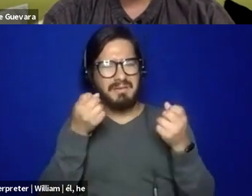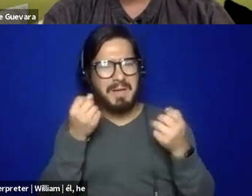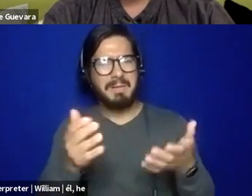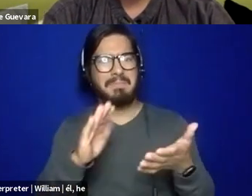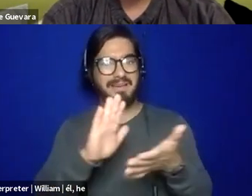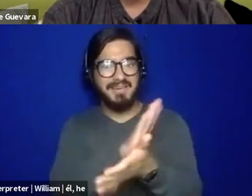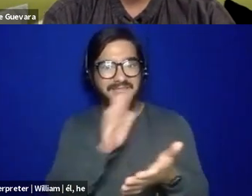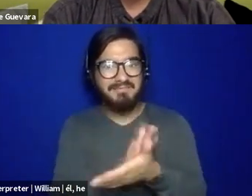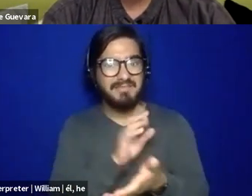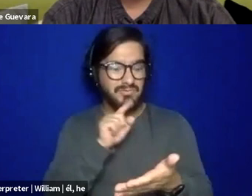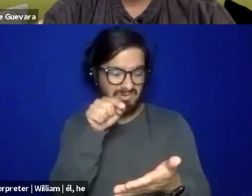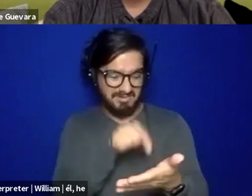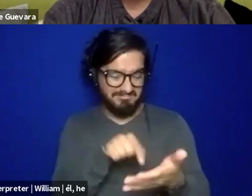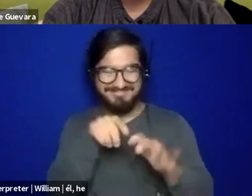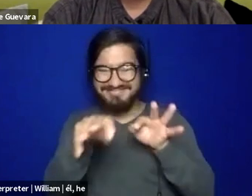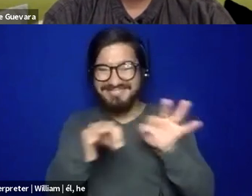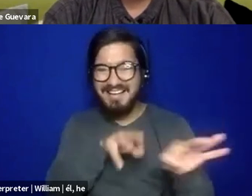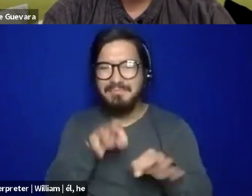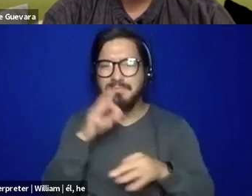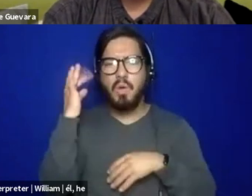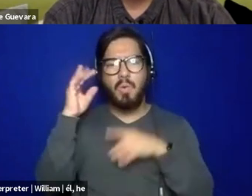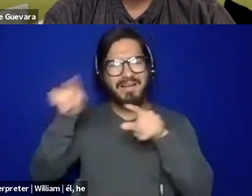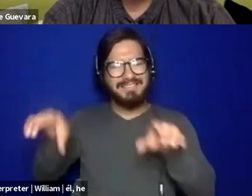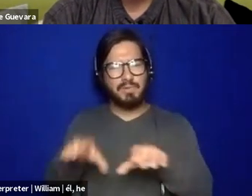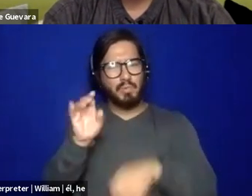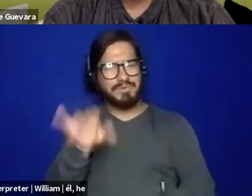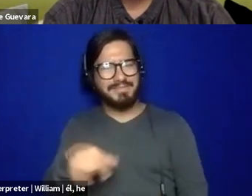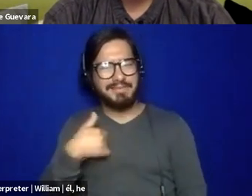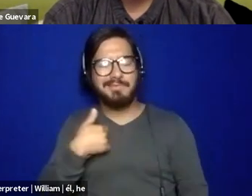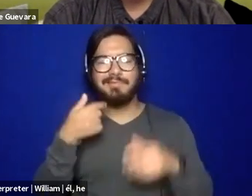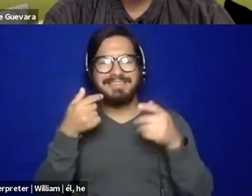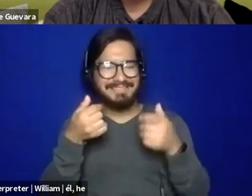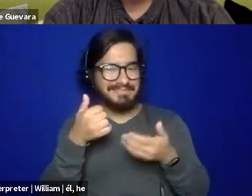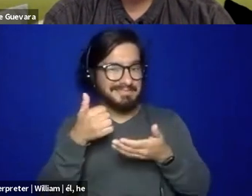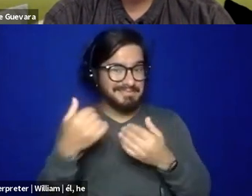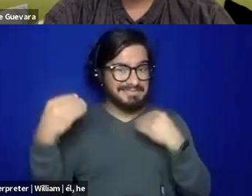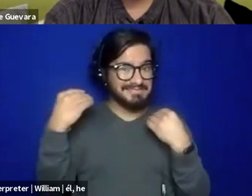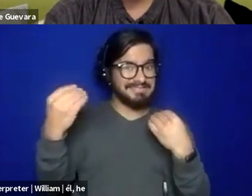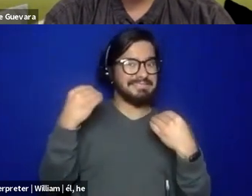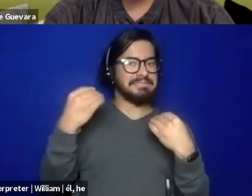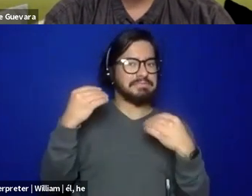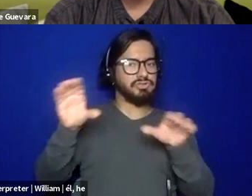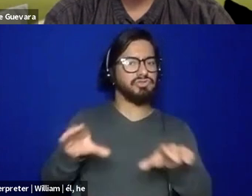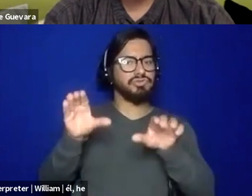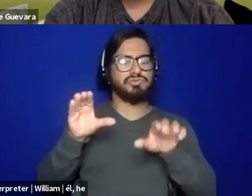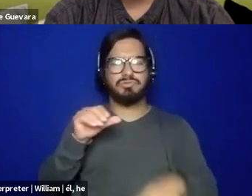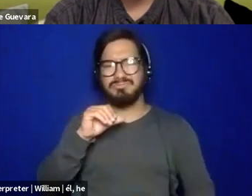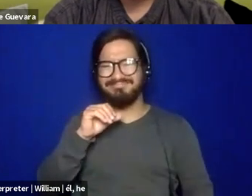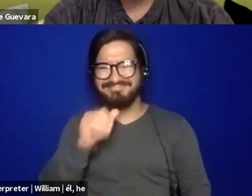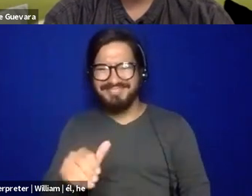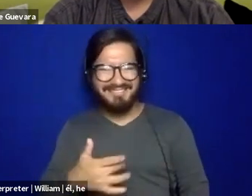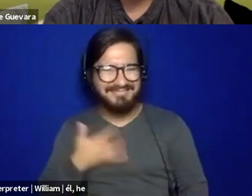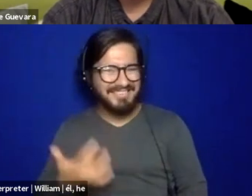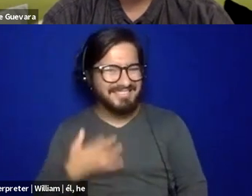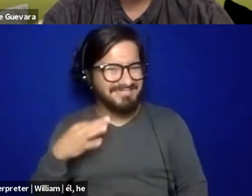why we're doing this. And also some of the things that I was trained to do, they didn't feel useful until I built my own relationship to them.